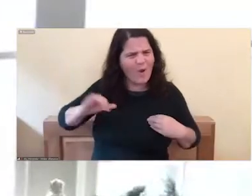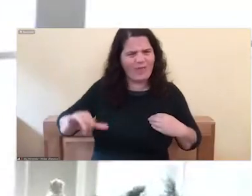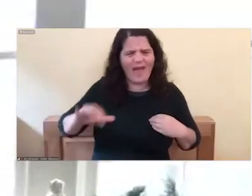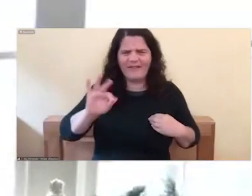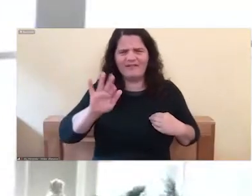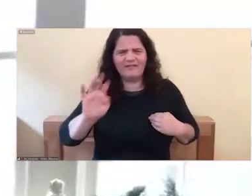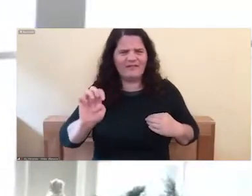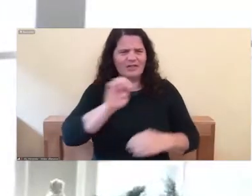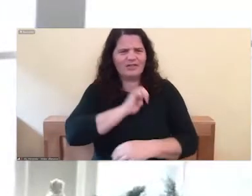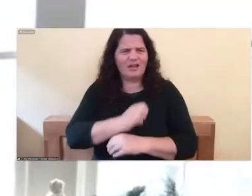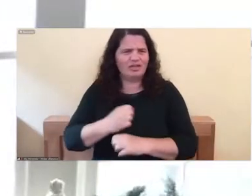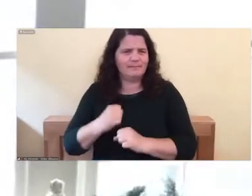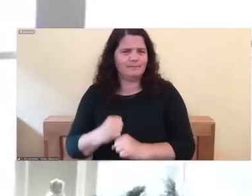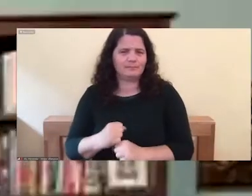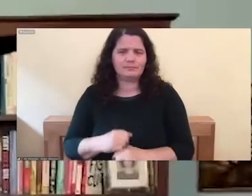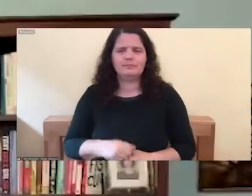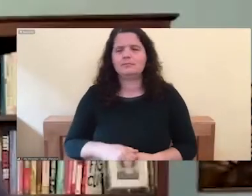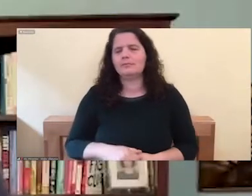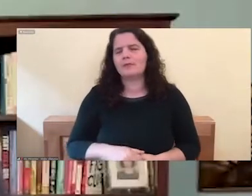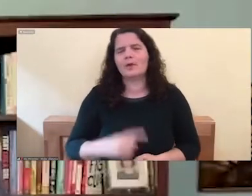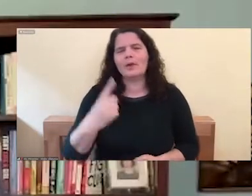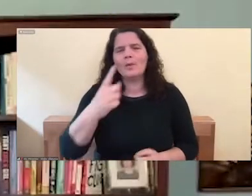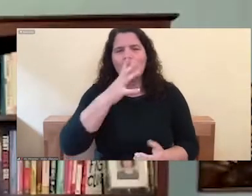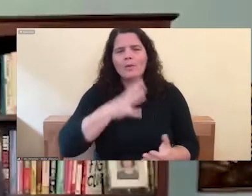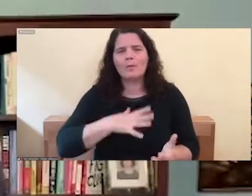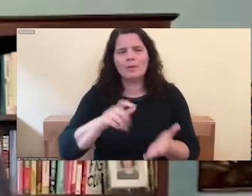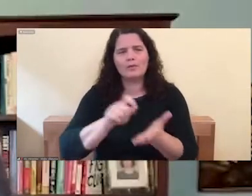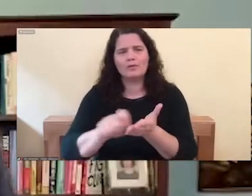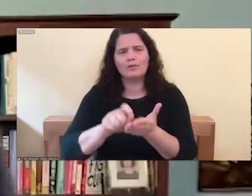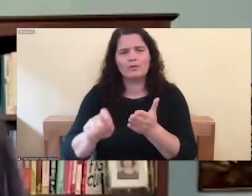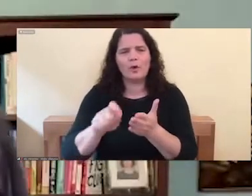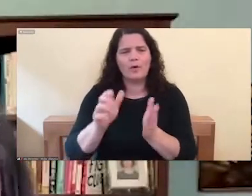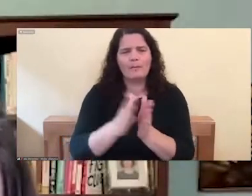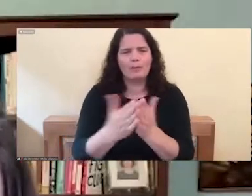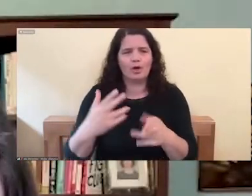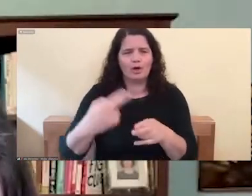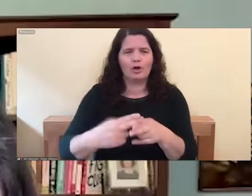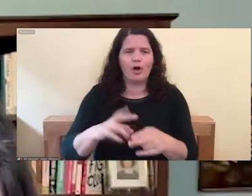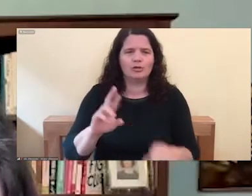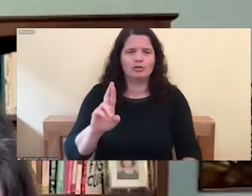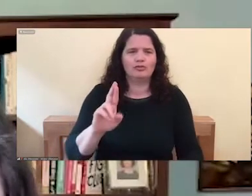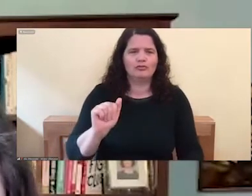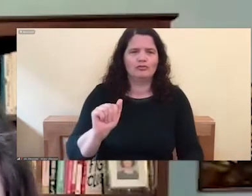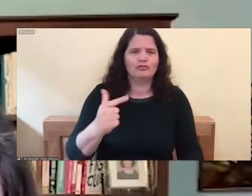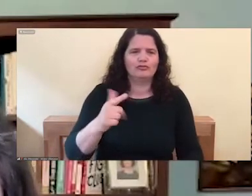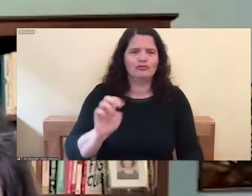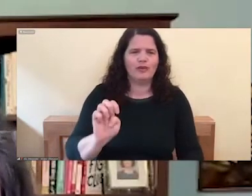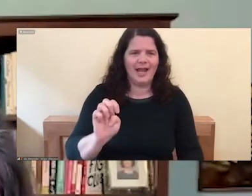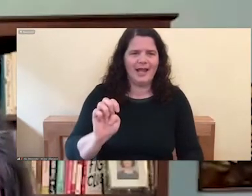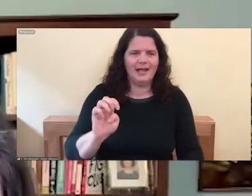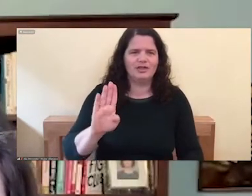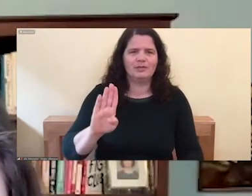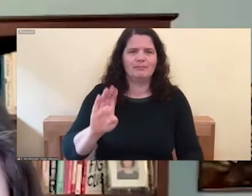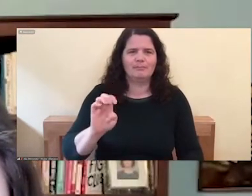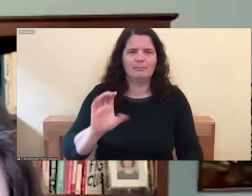Sonia Chamali, she wrote a book called rage becomes her. And she says, what did she say?